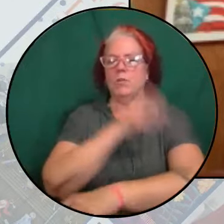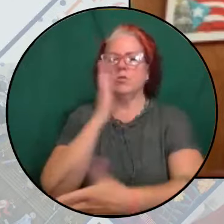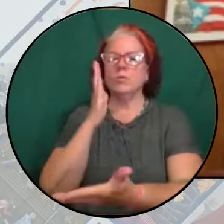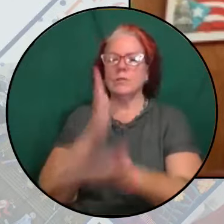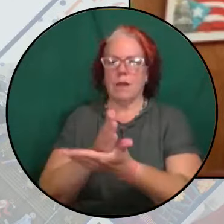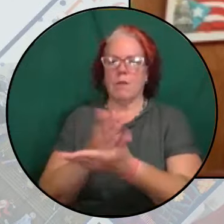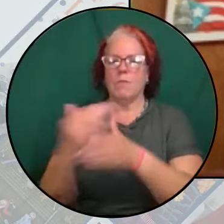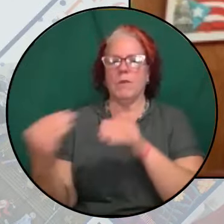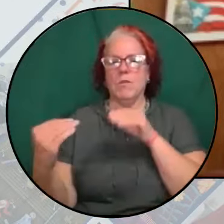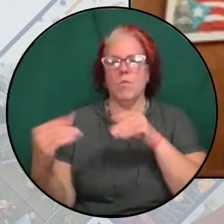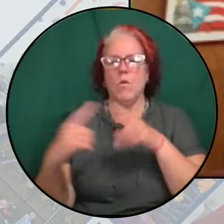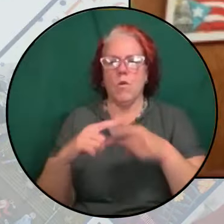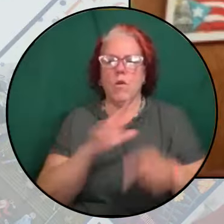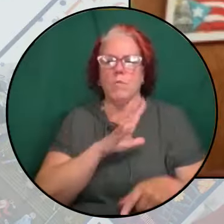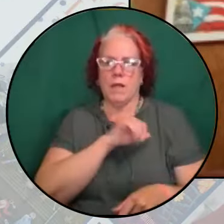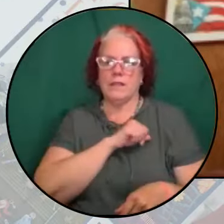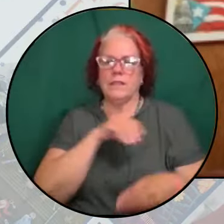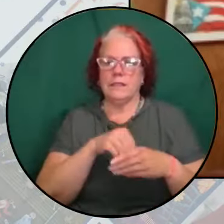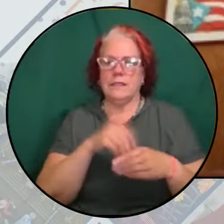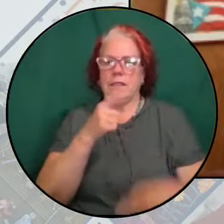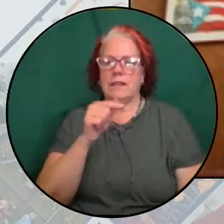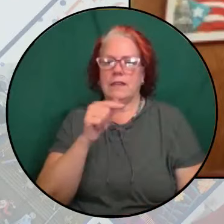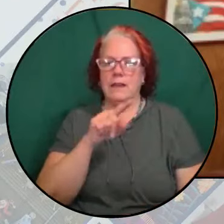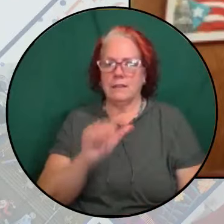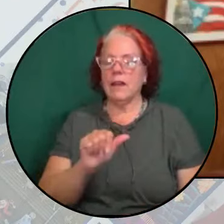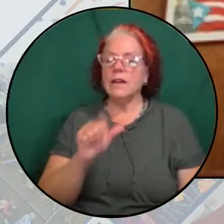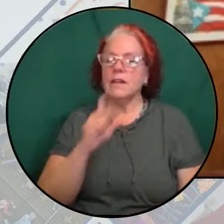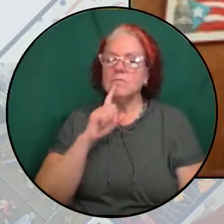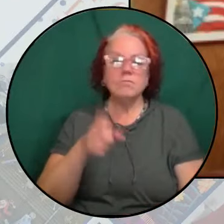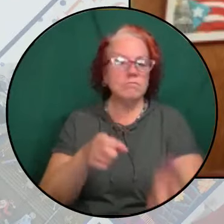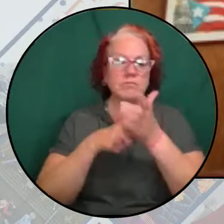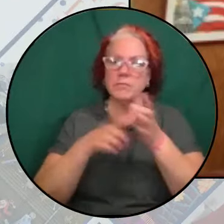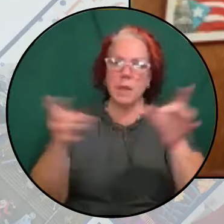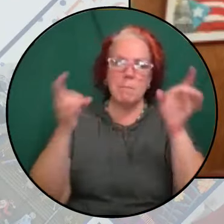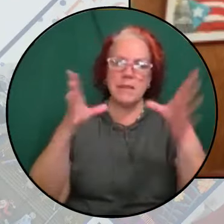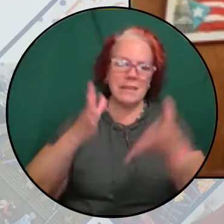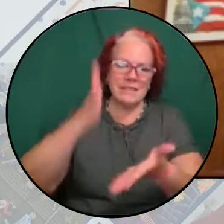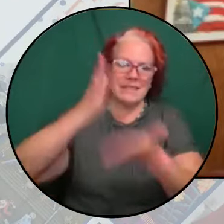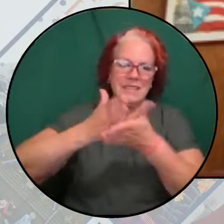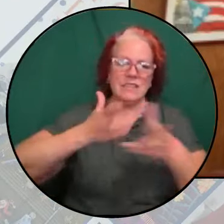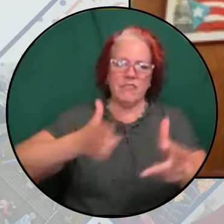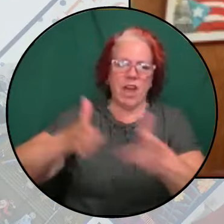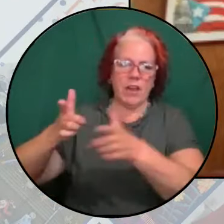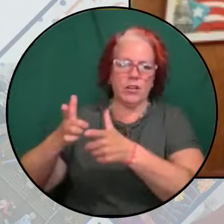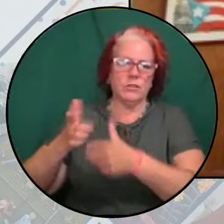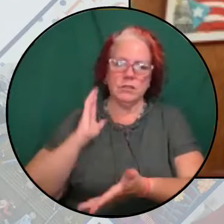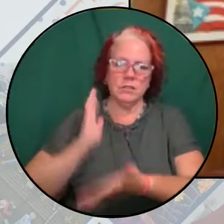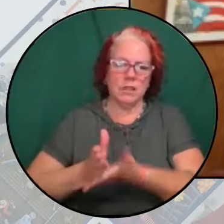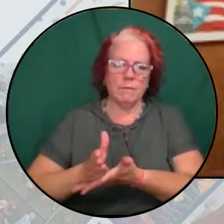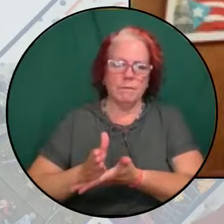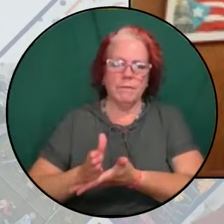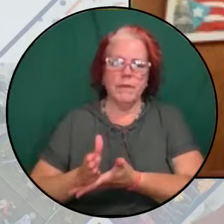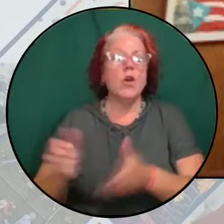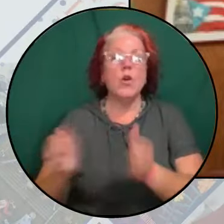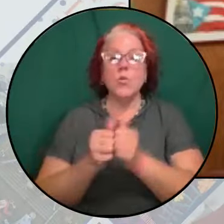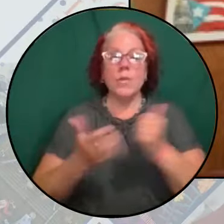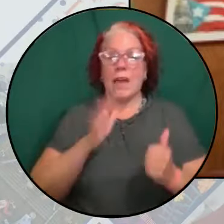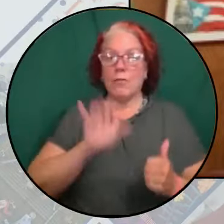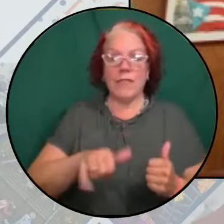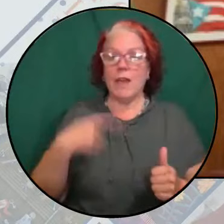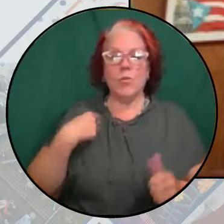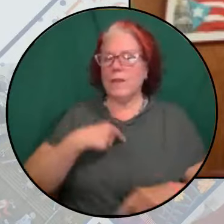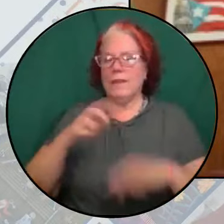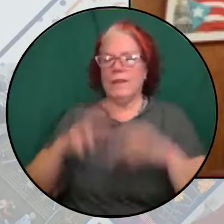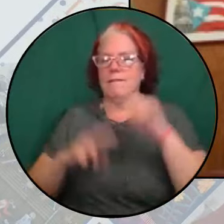war on Palestinians in Gaza and demand an immediate ceasefire. Without that, we cannot build or strengthen our